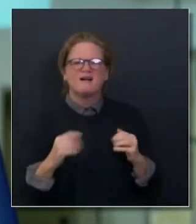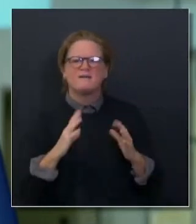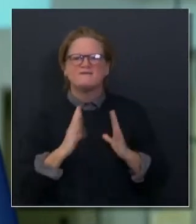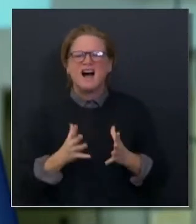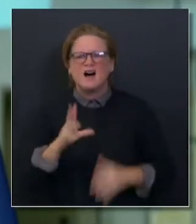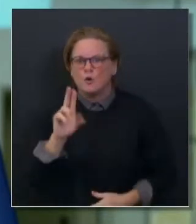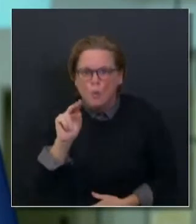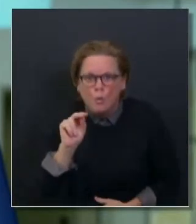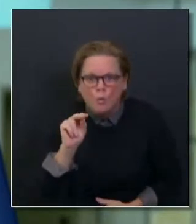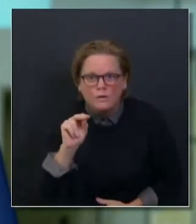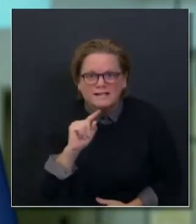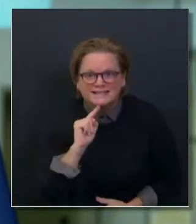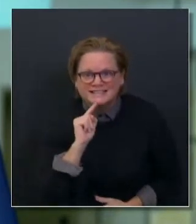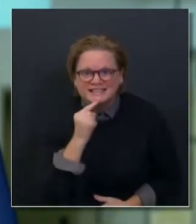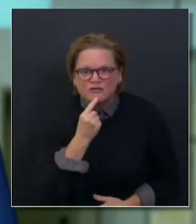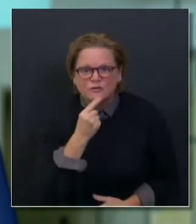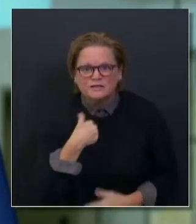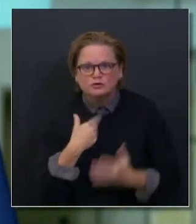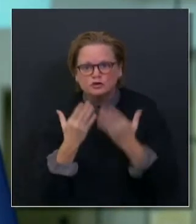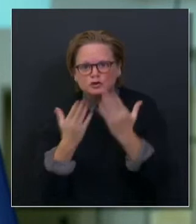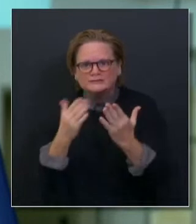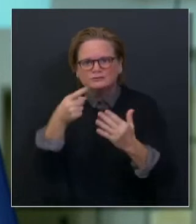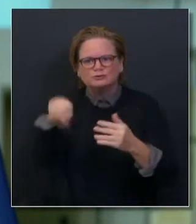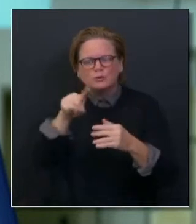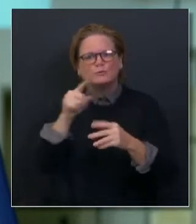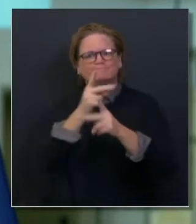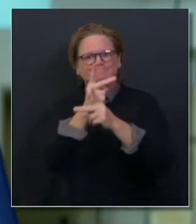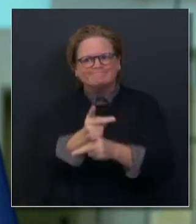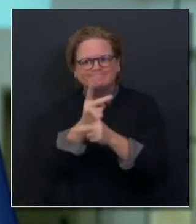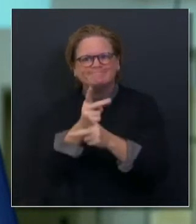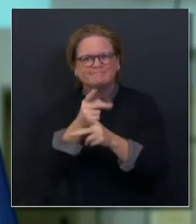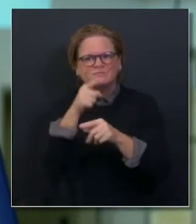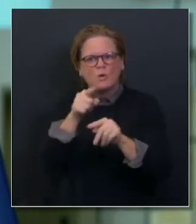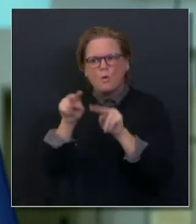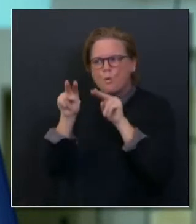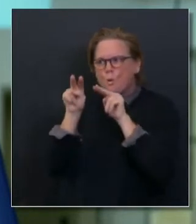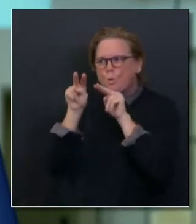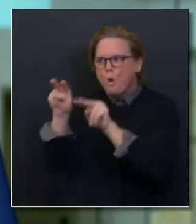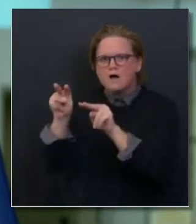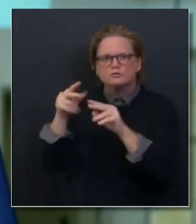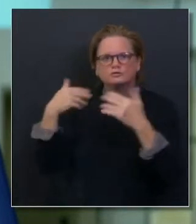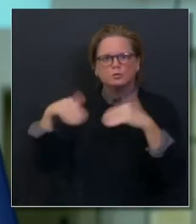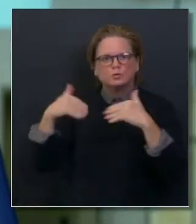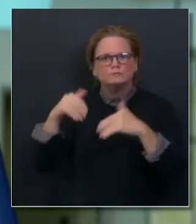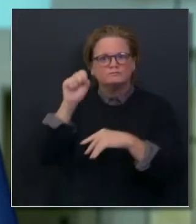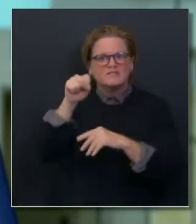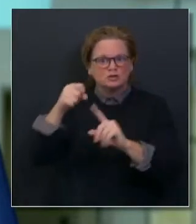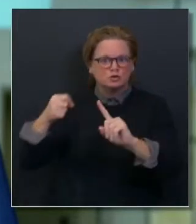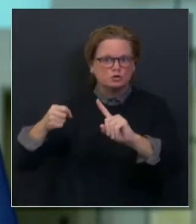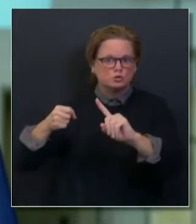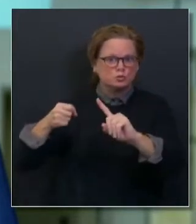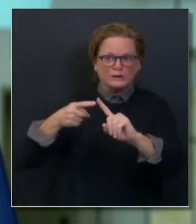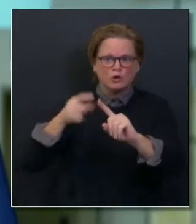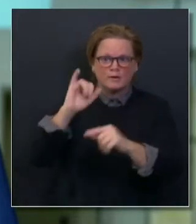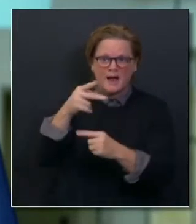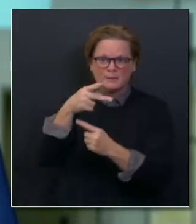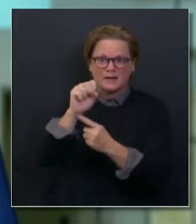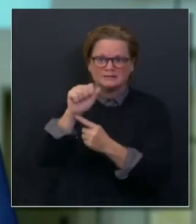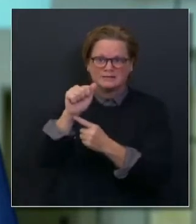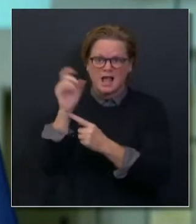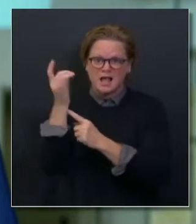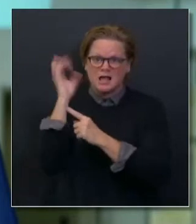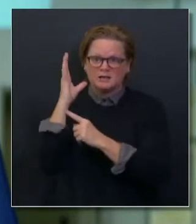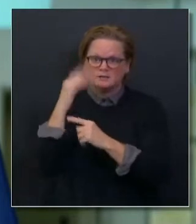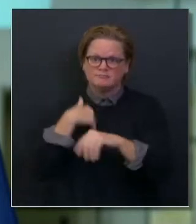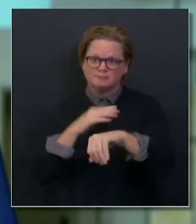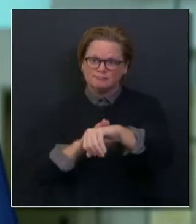a very emotional PSA, but we're trying to raise awareness so others are mindful of the stakes, and I hope